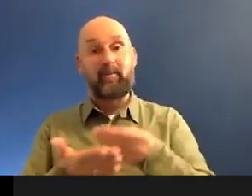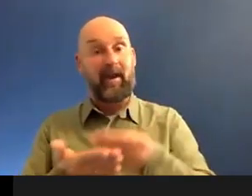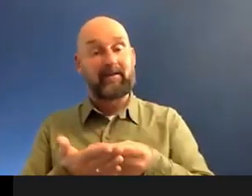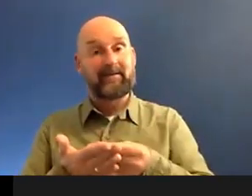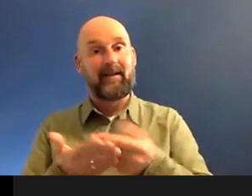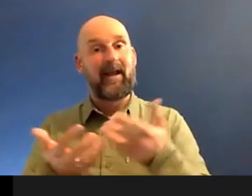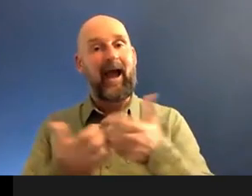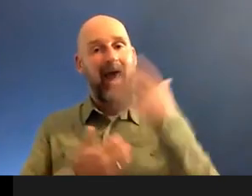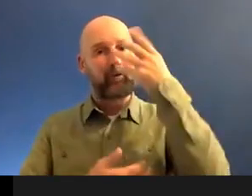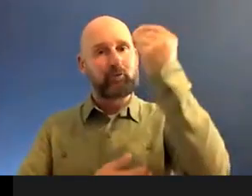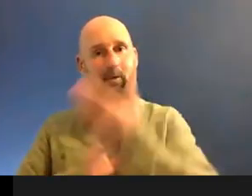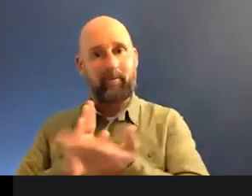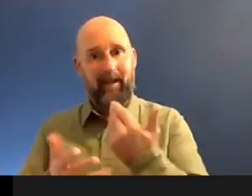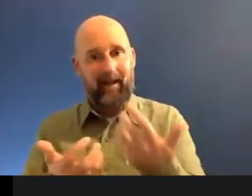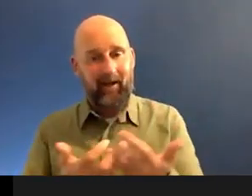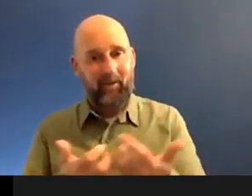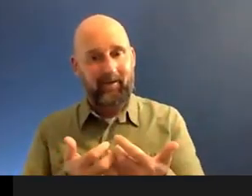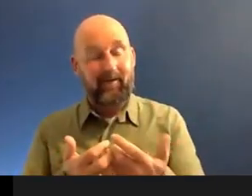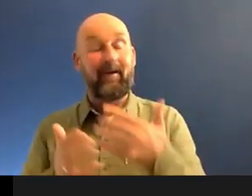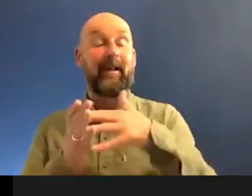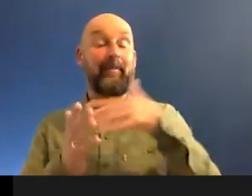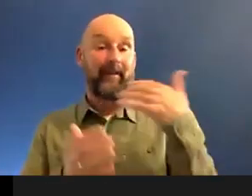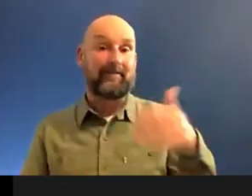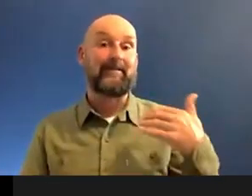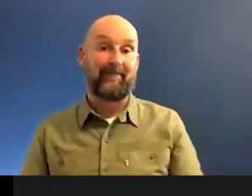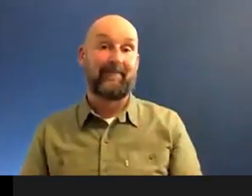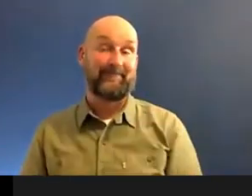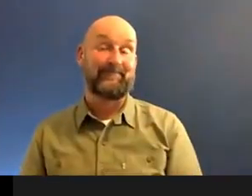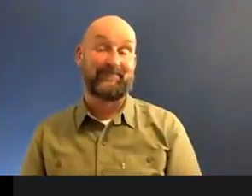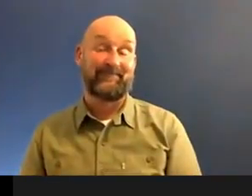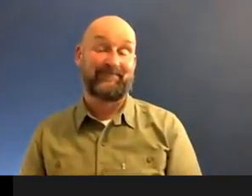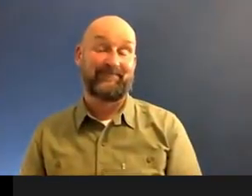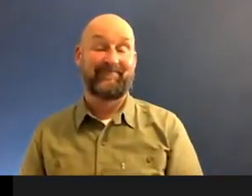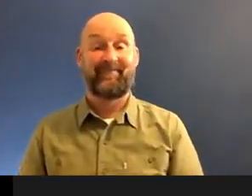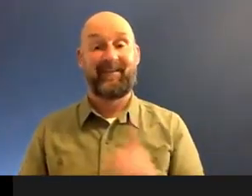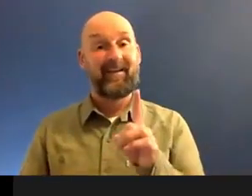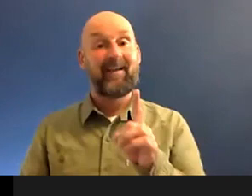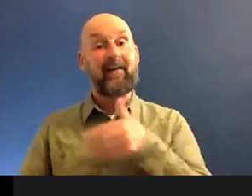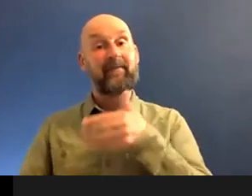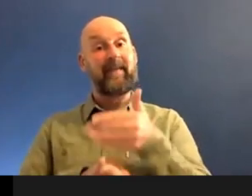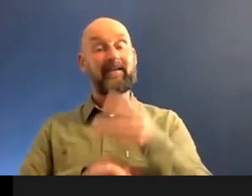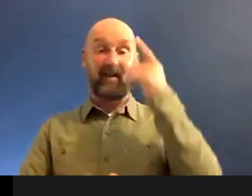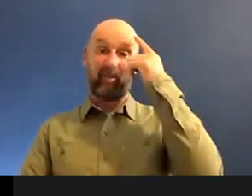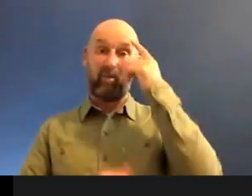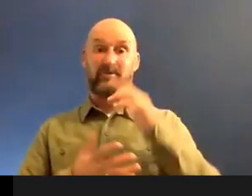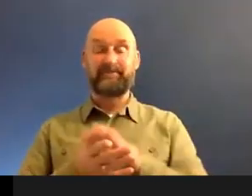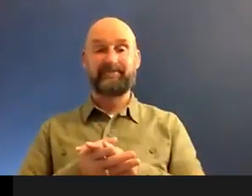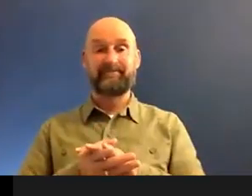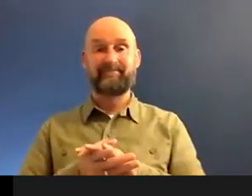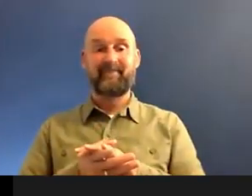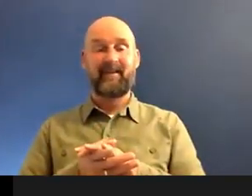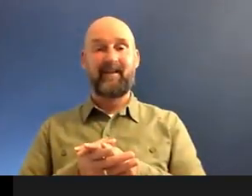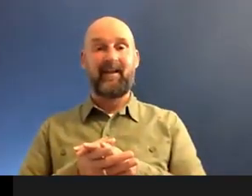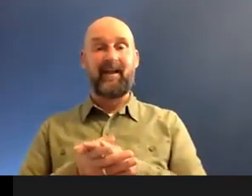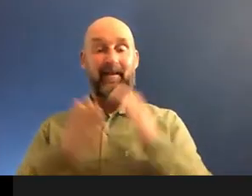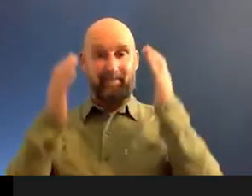it back is a deeper deeper, bigger price. So in the end, and then the end, I kind of thought, well, I took a cut. I also listened to my